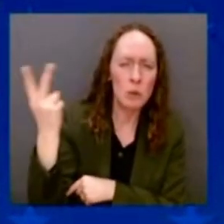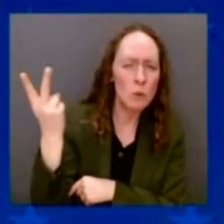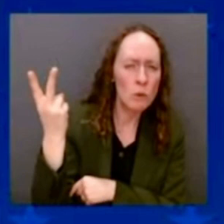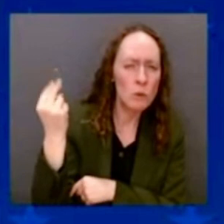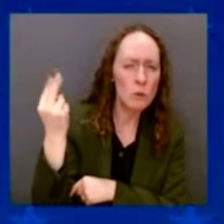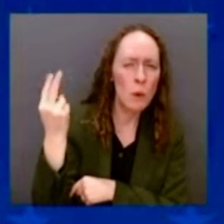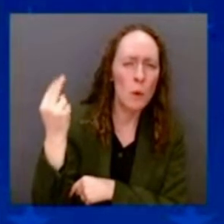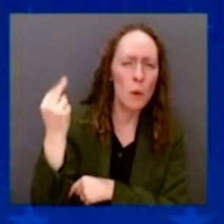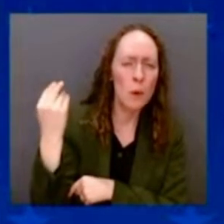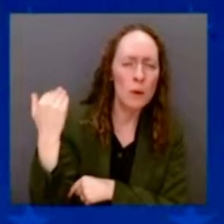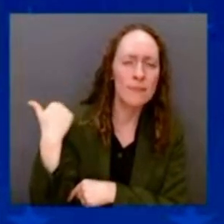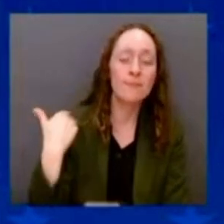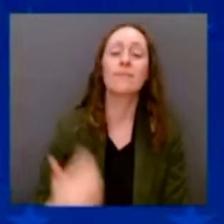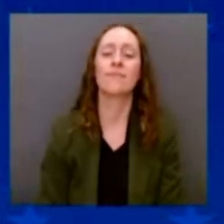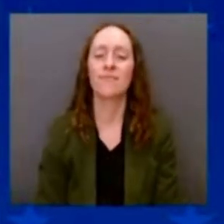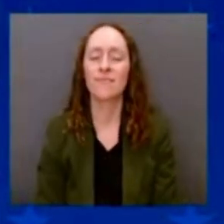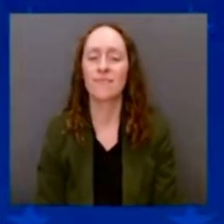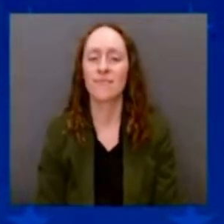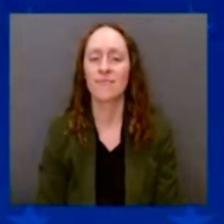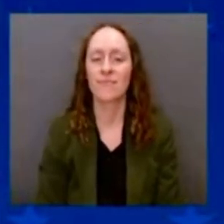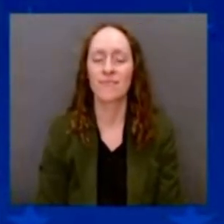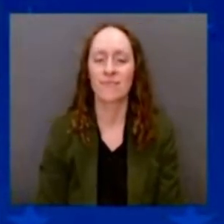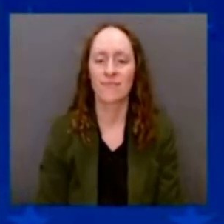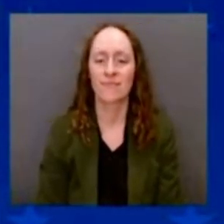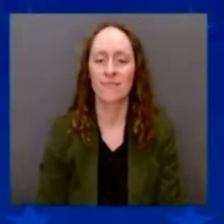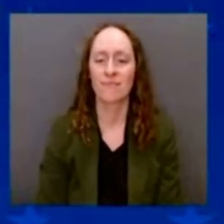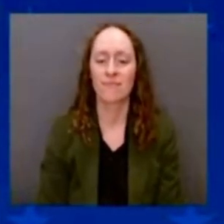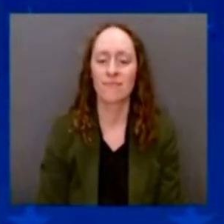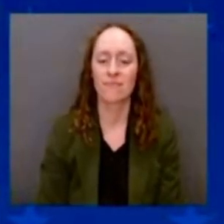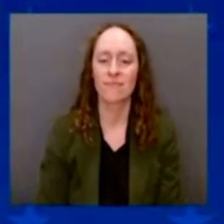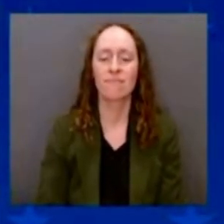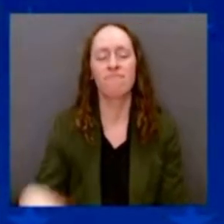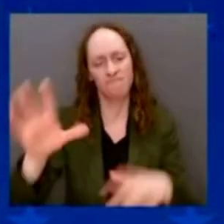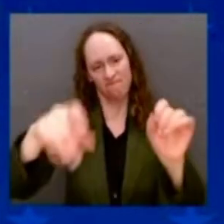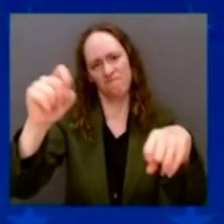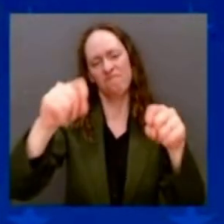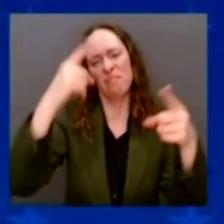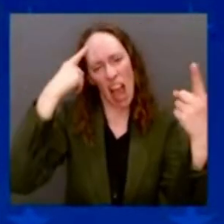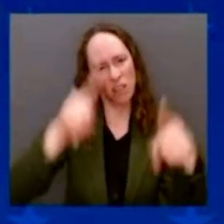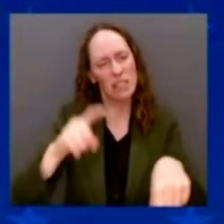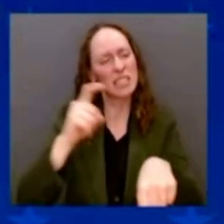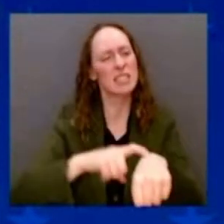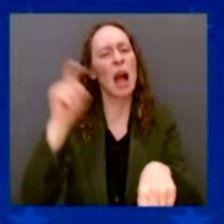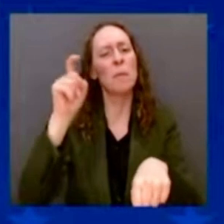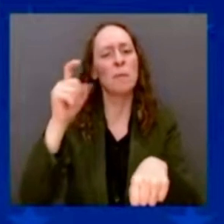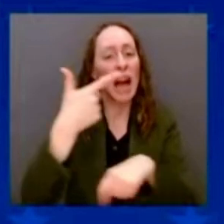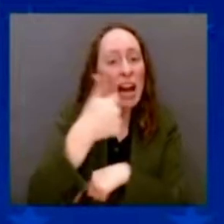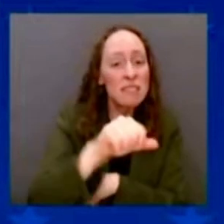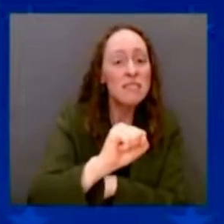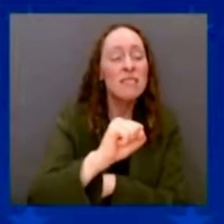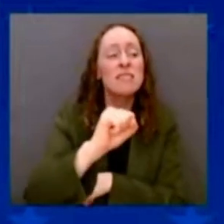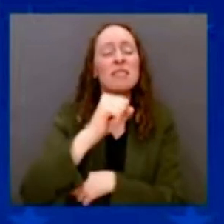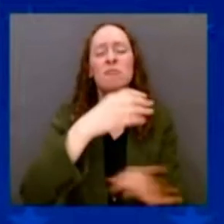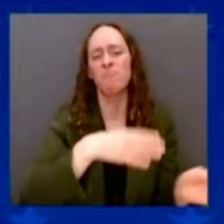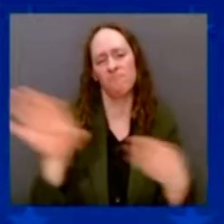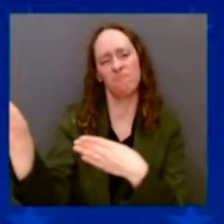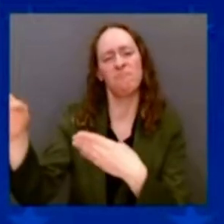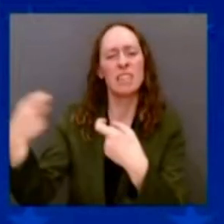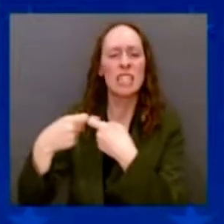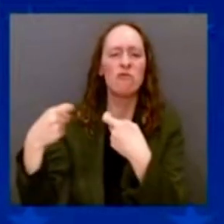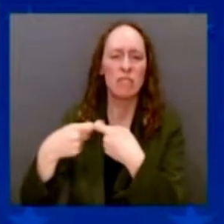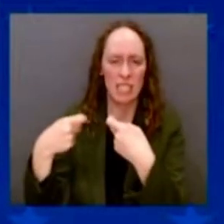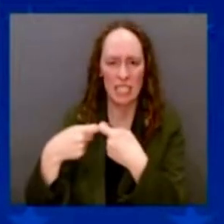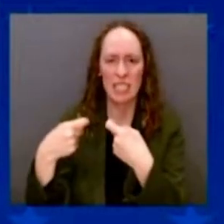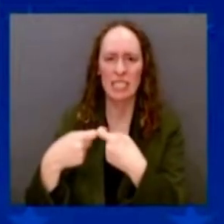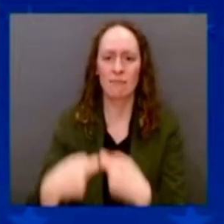going to go all-electric. We're going to go all-electric. And that's going to save billions of